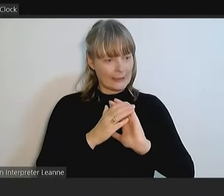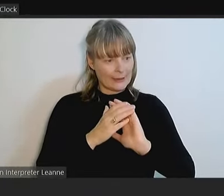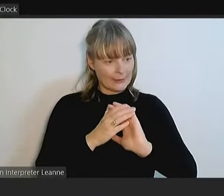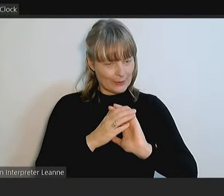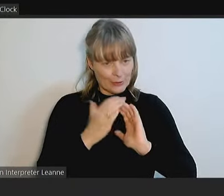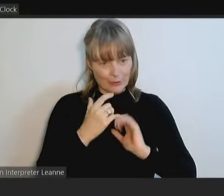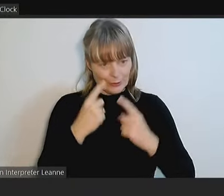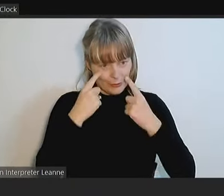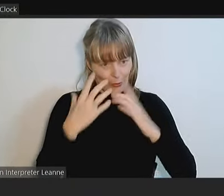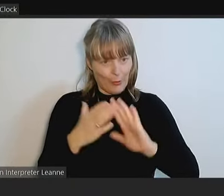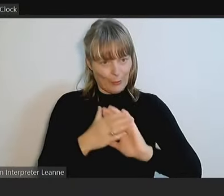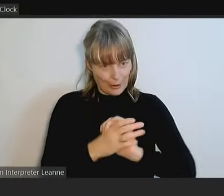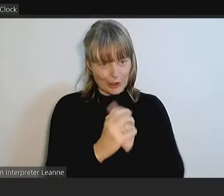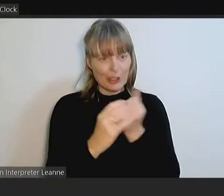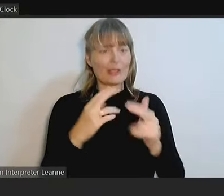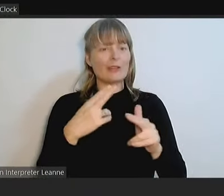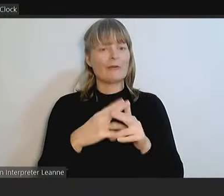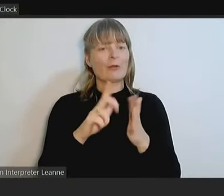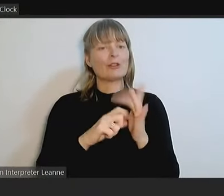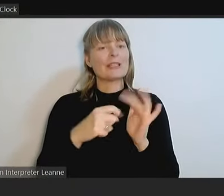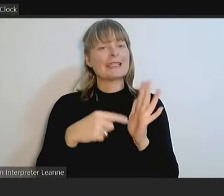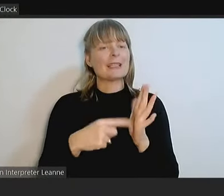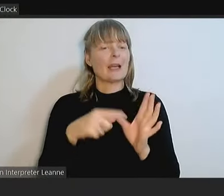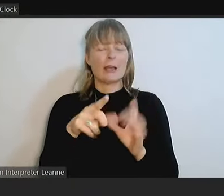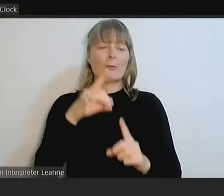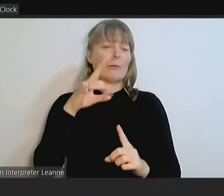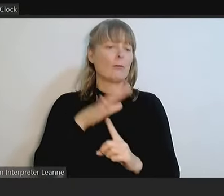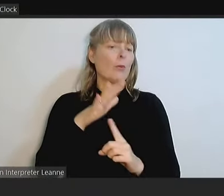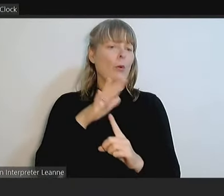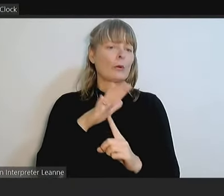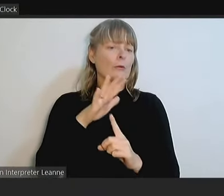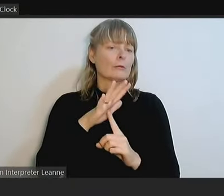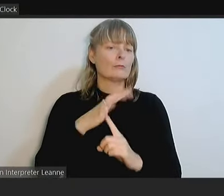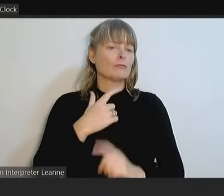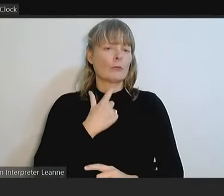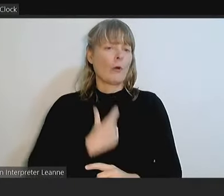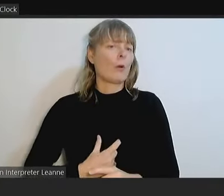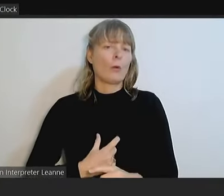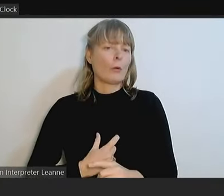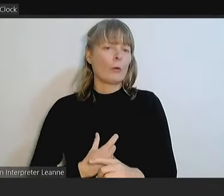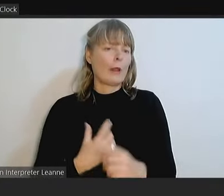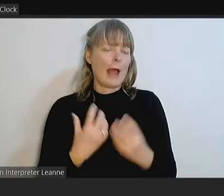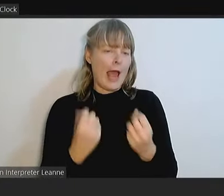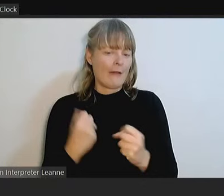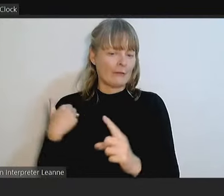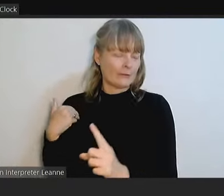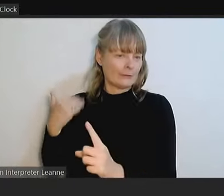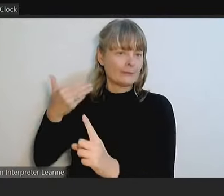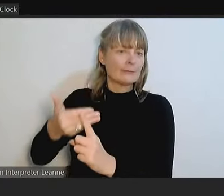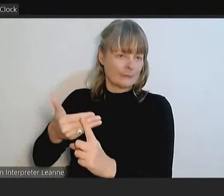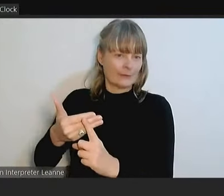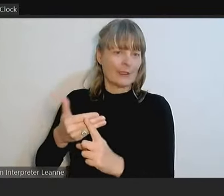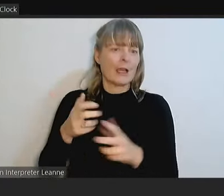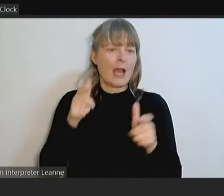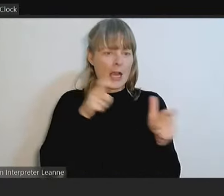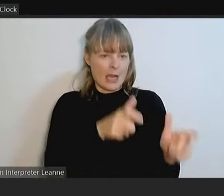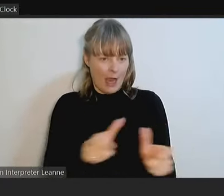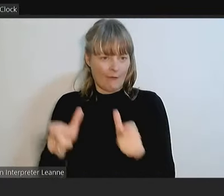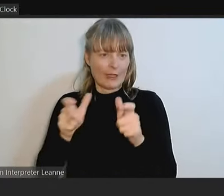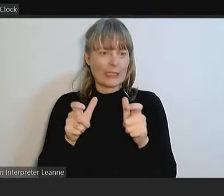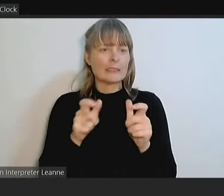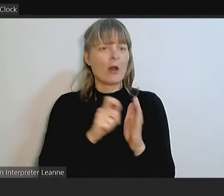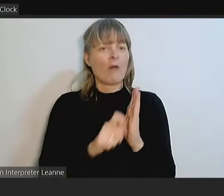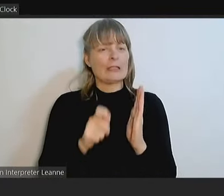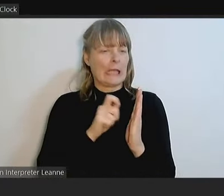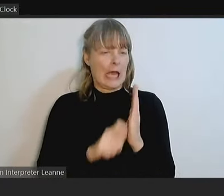Jacinta has been an integral part of Darabin Council as our Governance Officer. Her